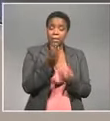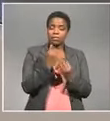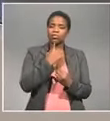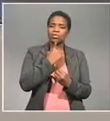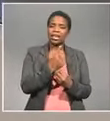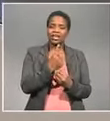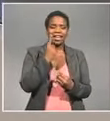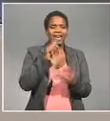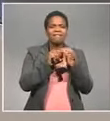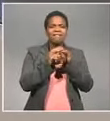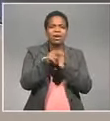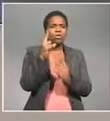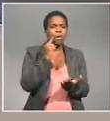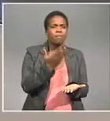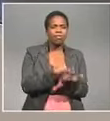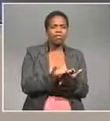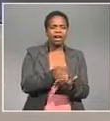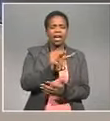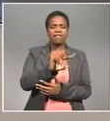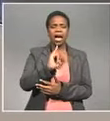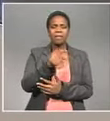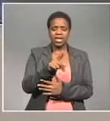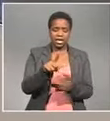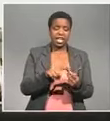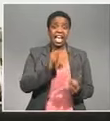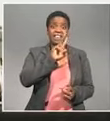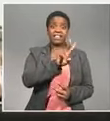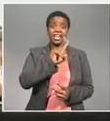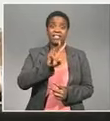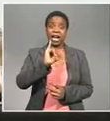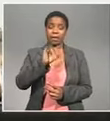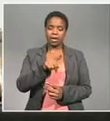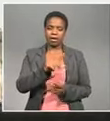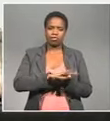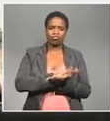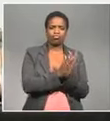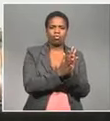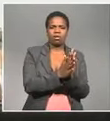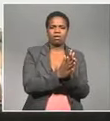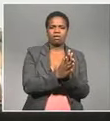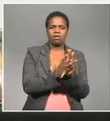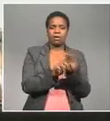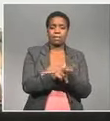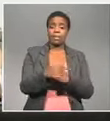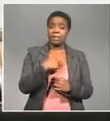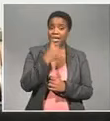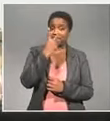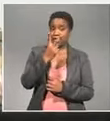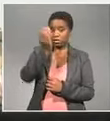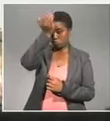destroy video footage of VIPs and VVIPs I had seen the then president Jacob Zuma